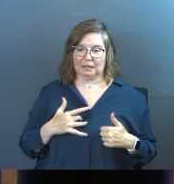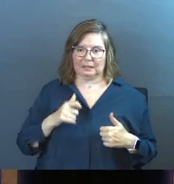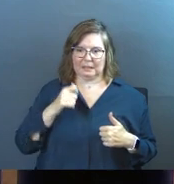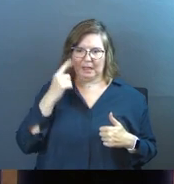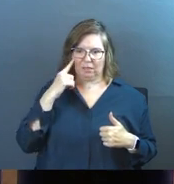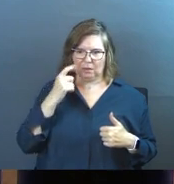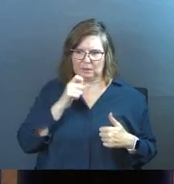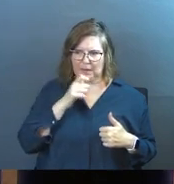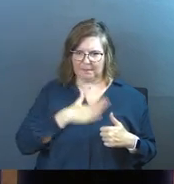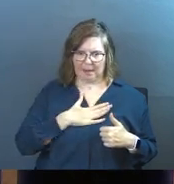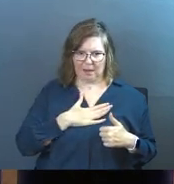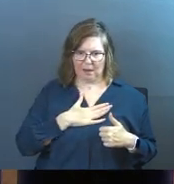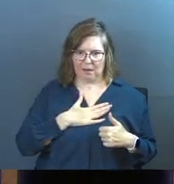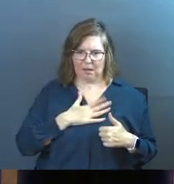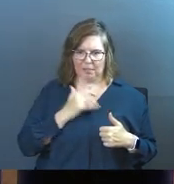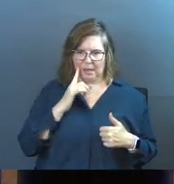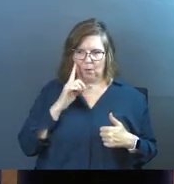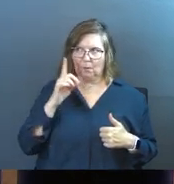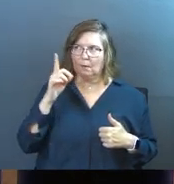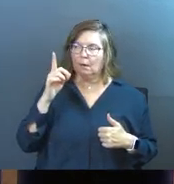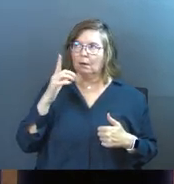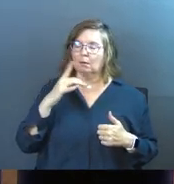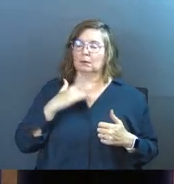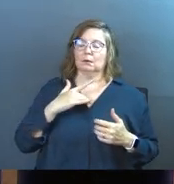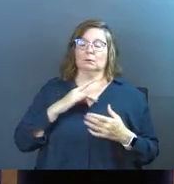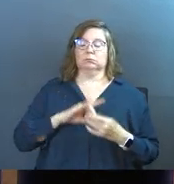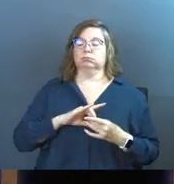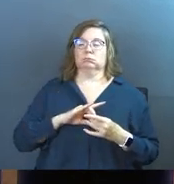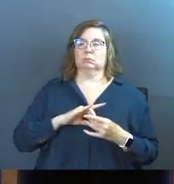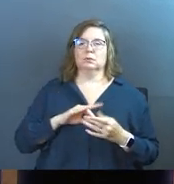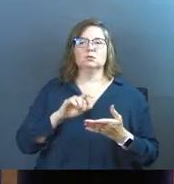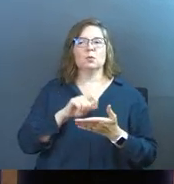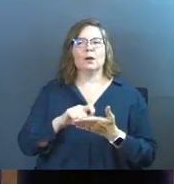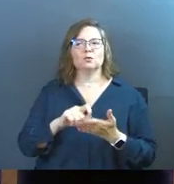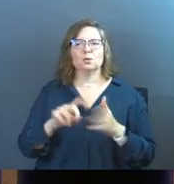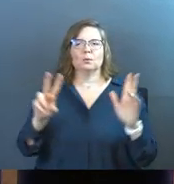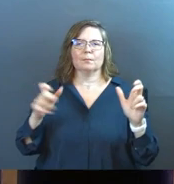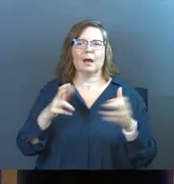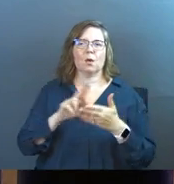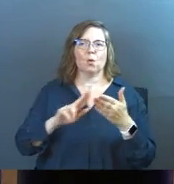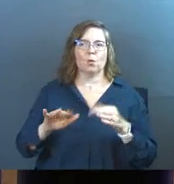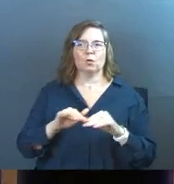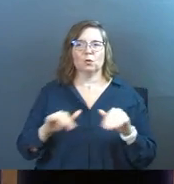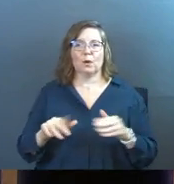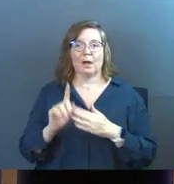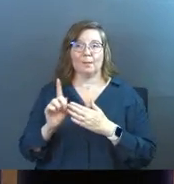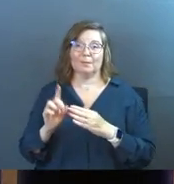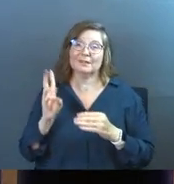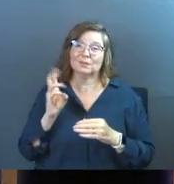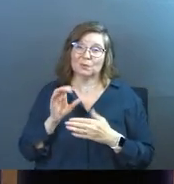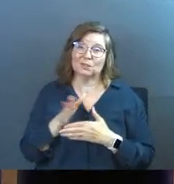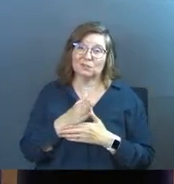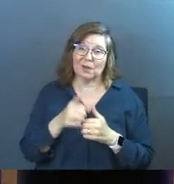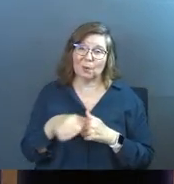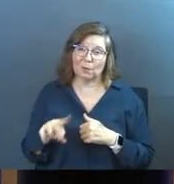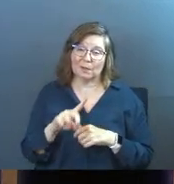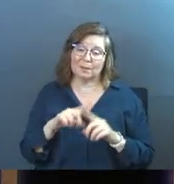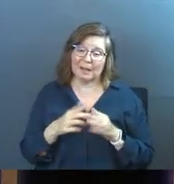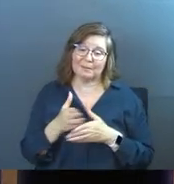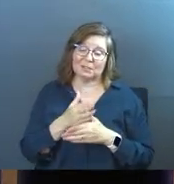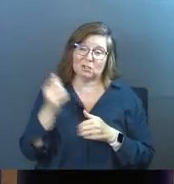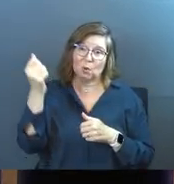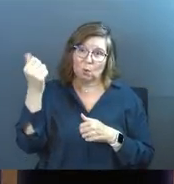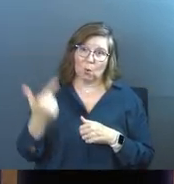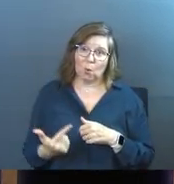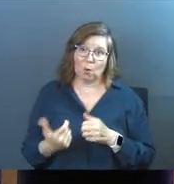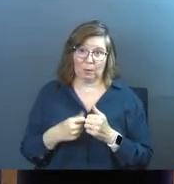ground. So I wrote down my holy ground moments and I'll say this little disclaimer. It's weird to share these with you, but I'm about to